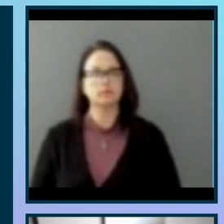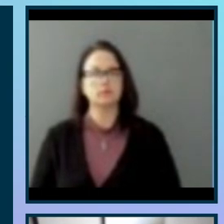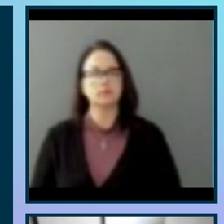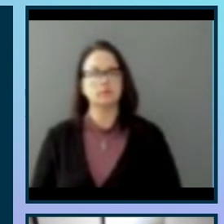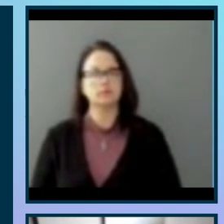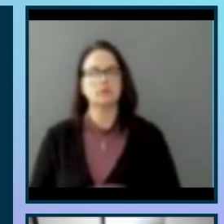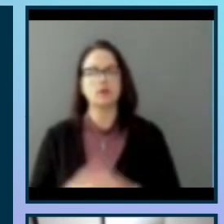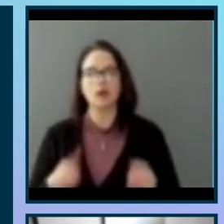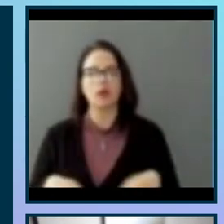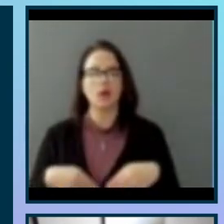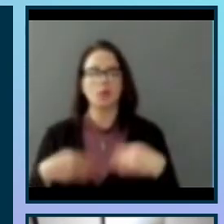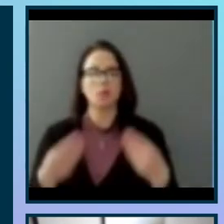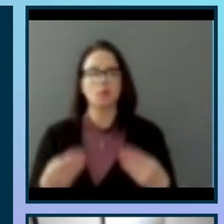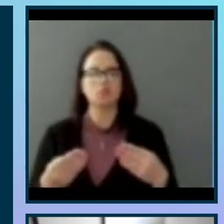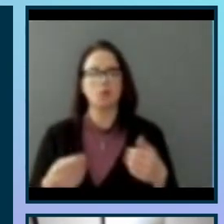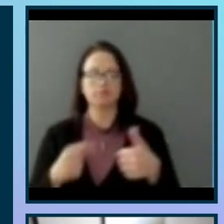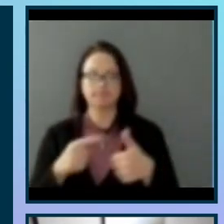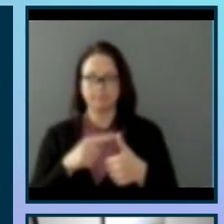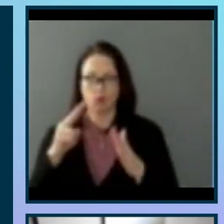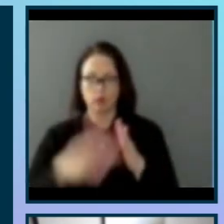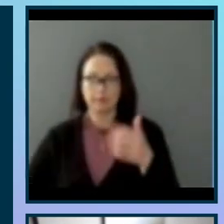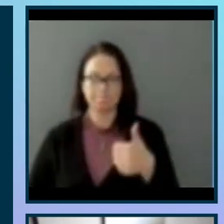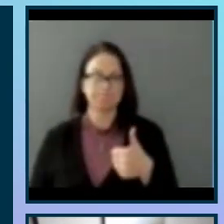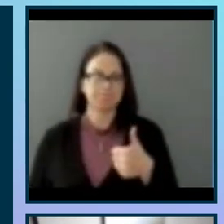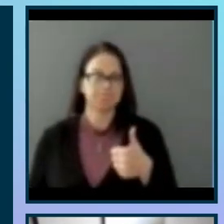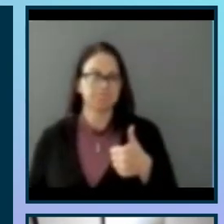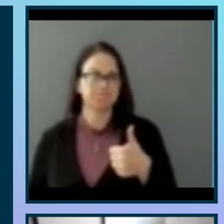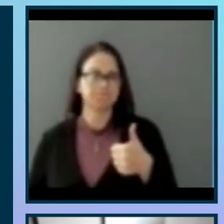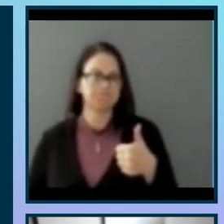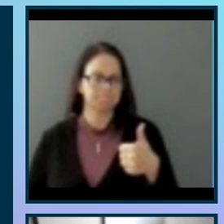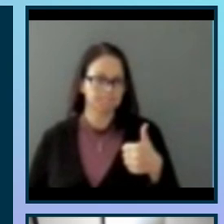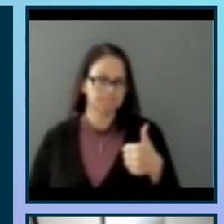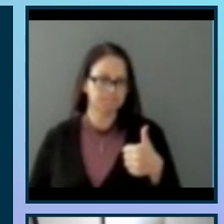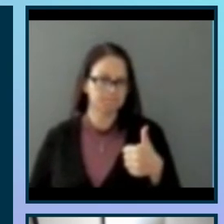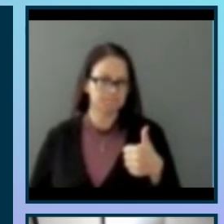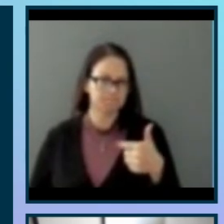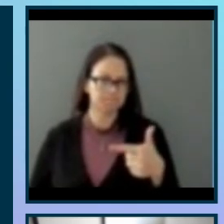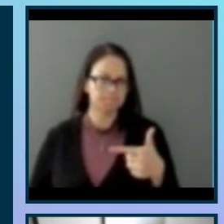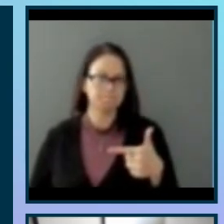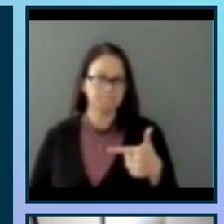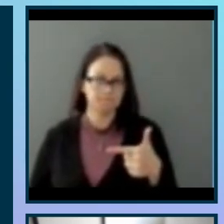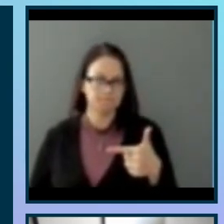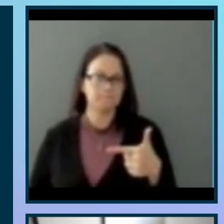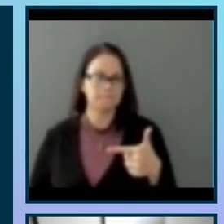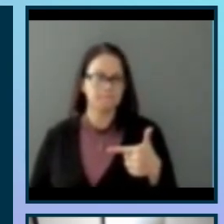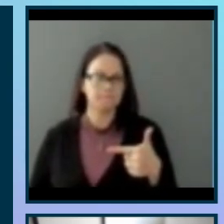Provide proper titles to indicate the major insights. associate data cells with appropriate headers.